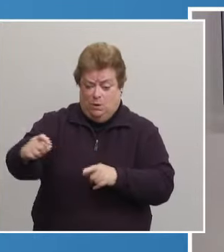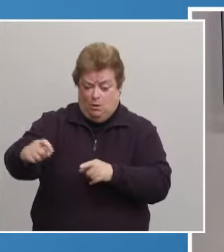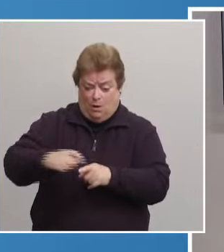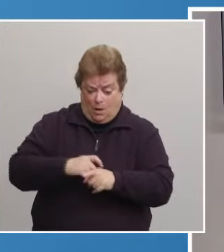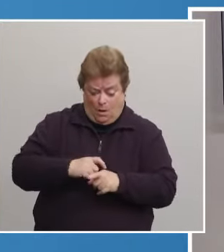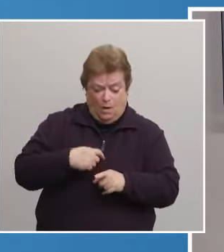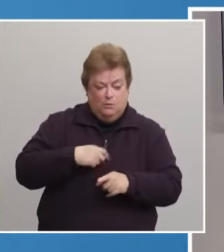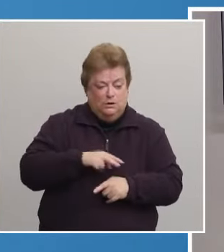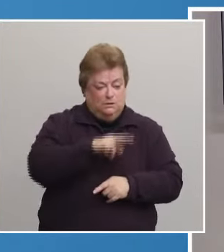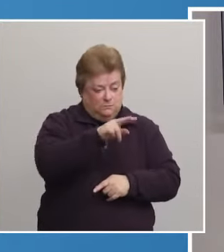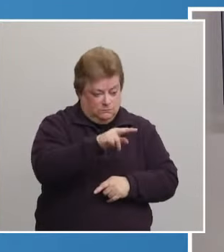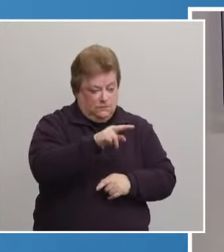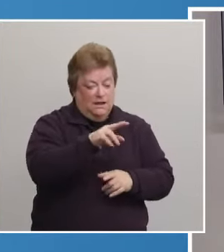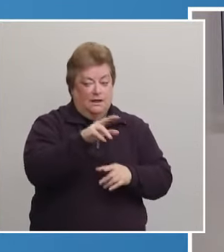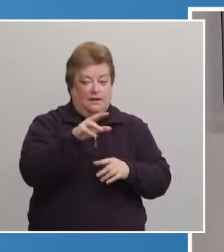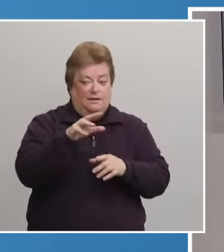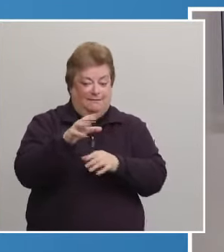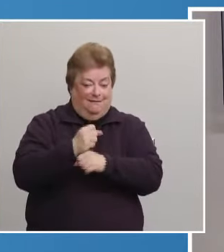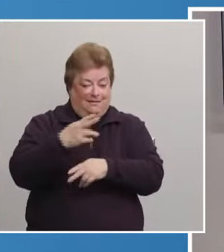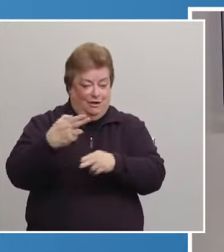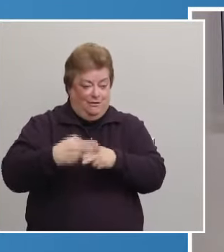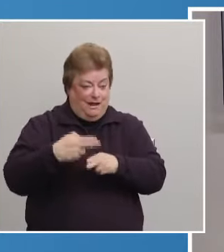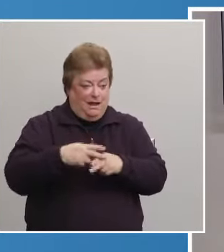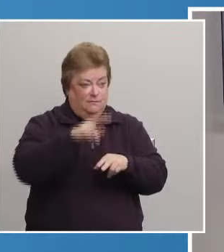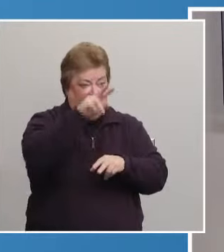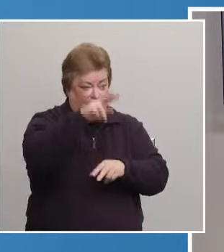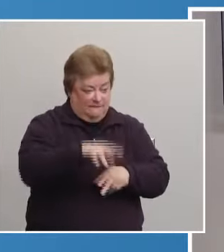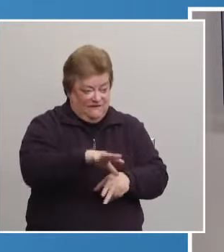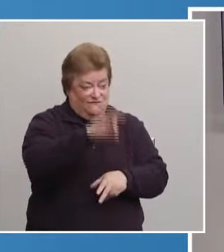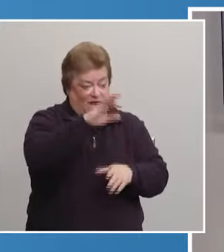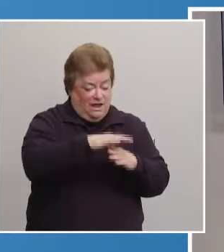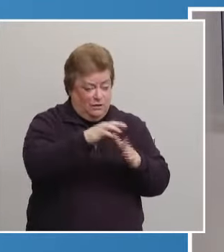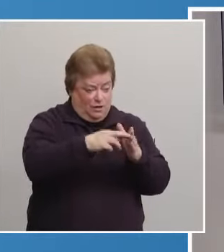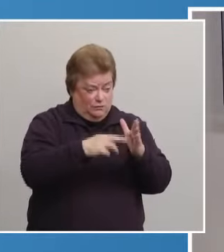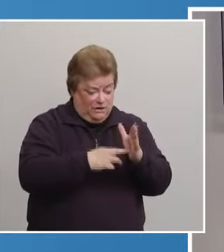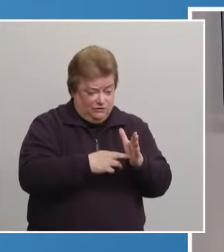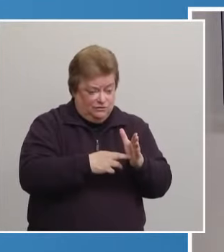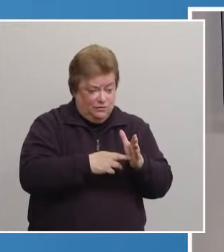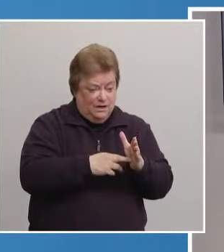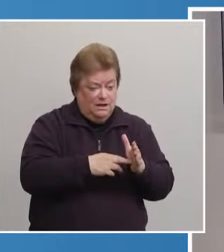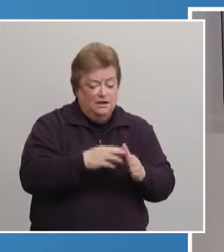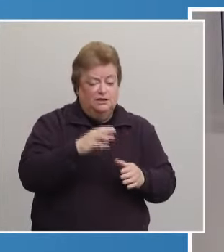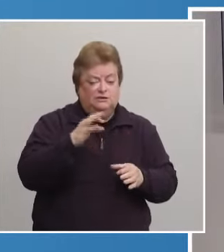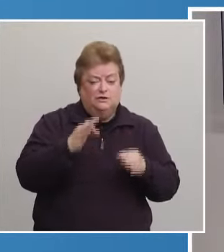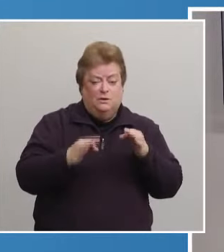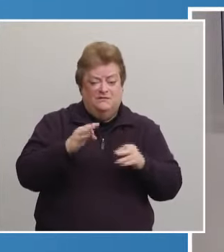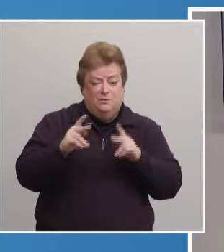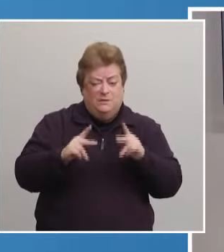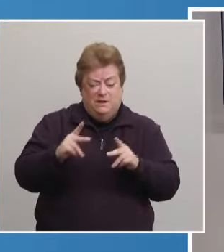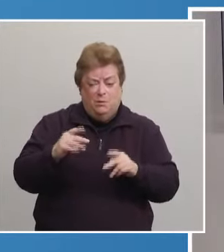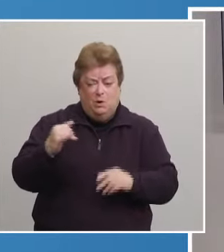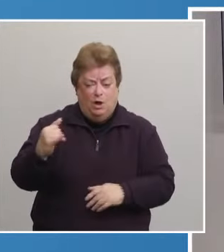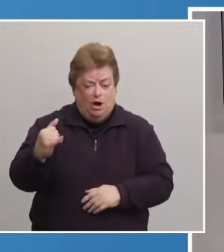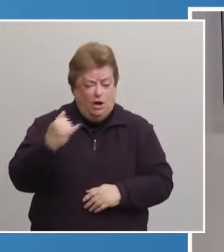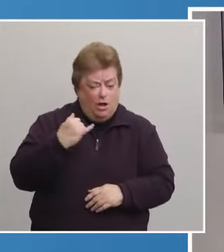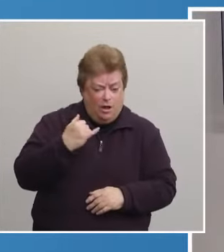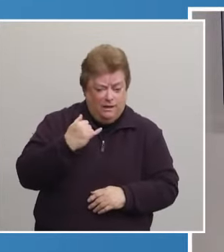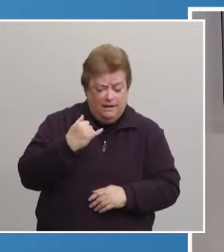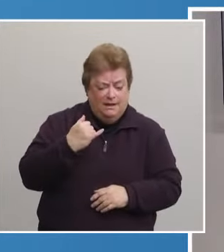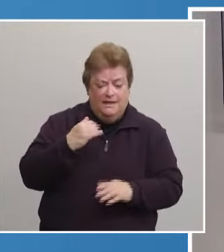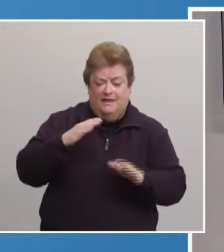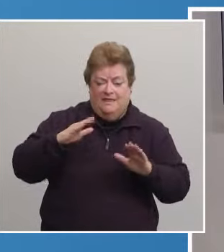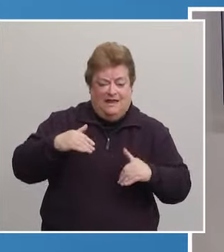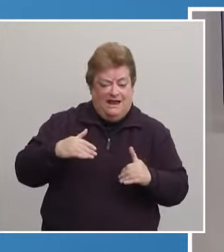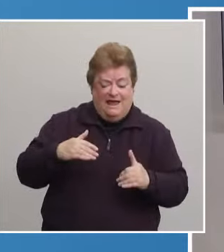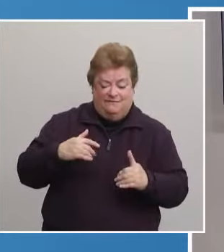scheduled by name. Um, so if people try to call in that are not, haven't been notified by